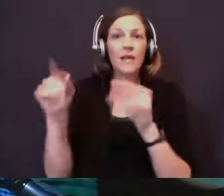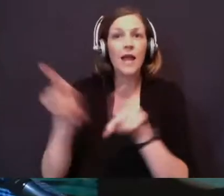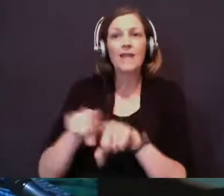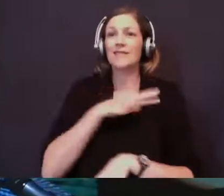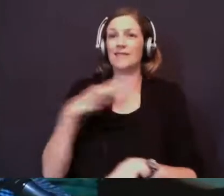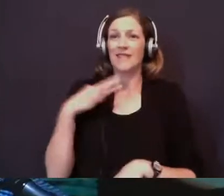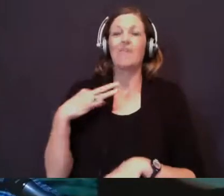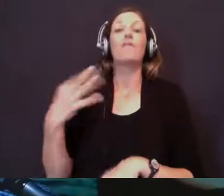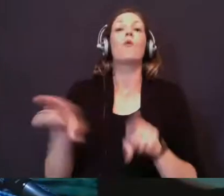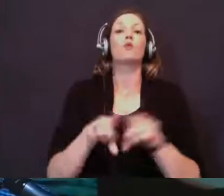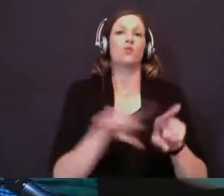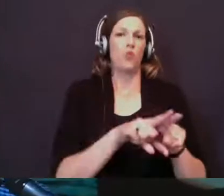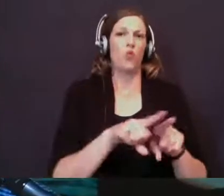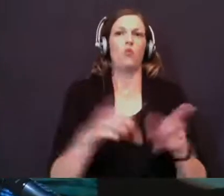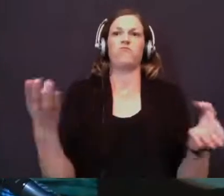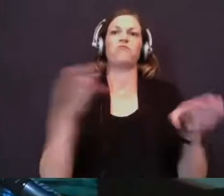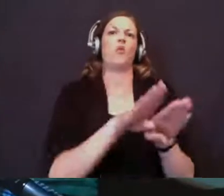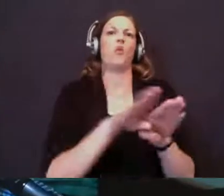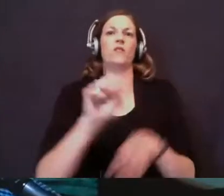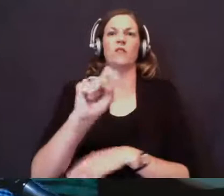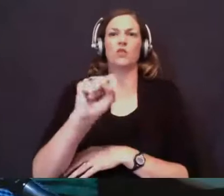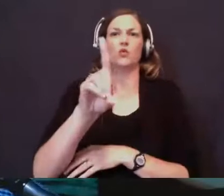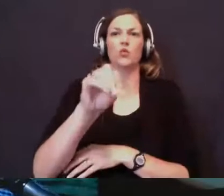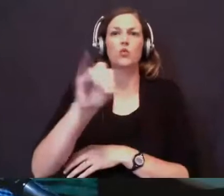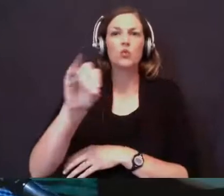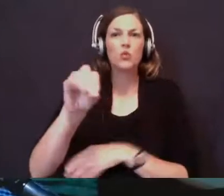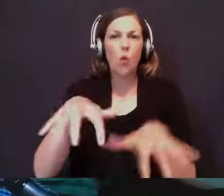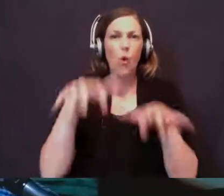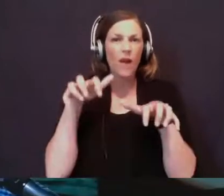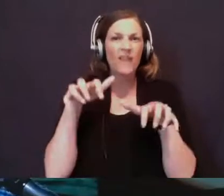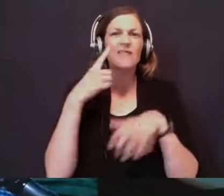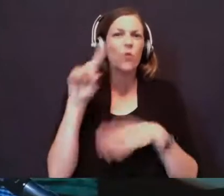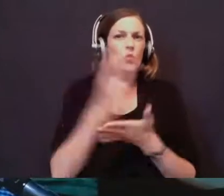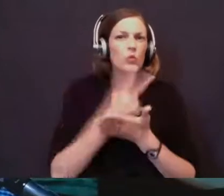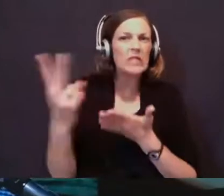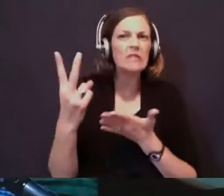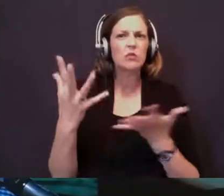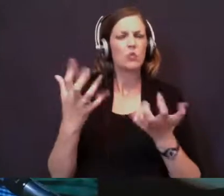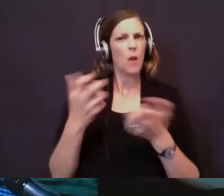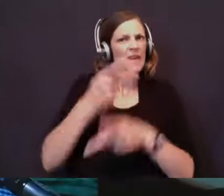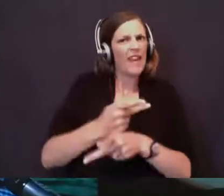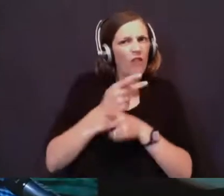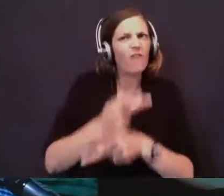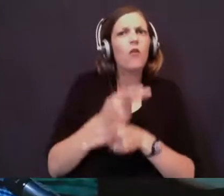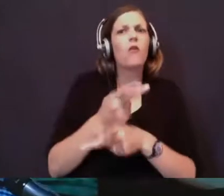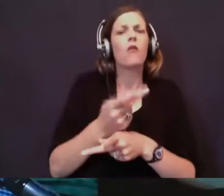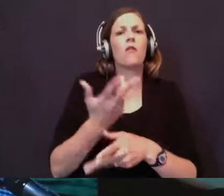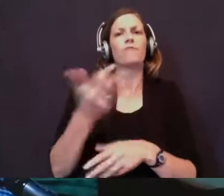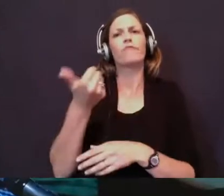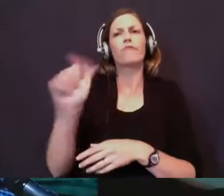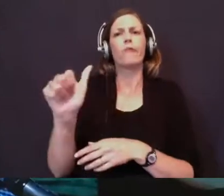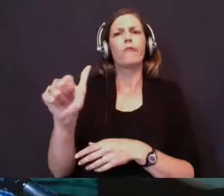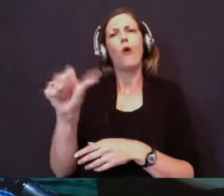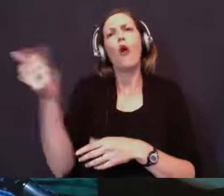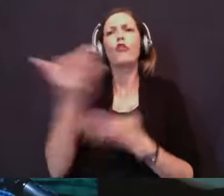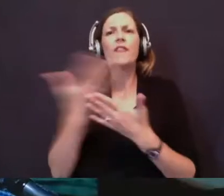also shut down our studio audience for at least two weeks until we know. We just want to be cautious. And some other things that we're doing in our ministry, we'll